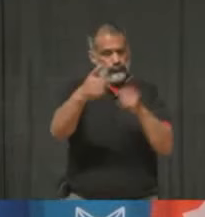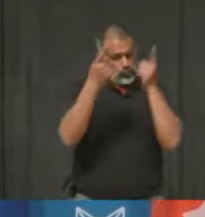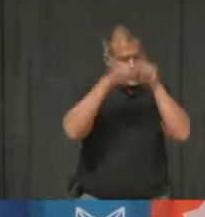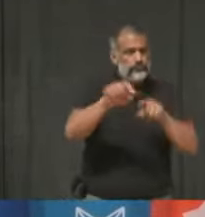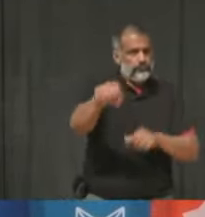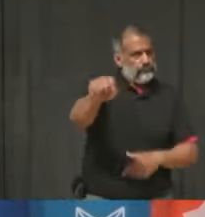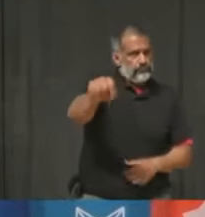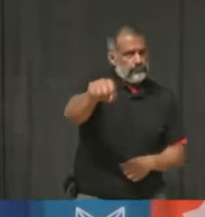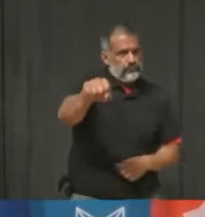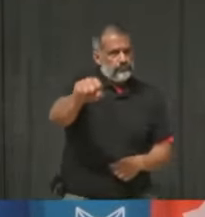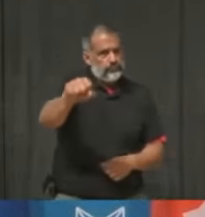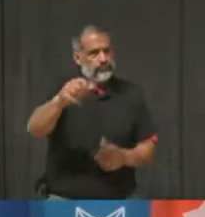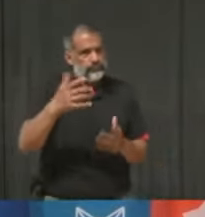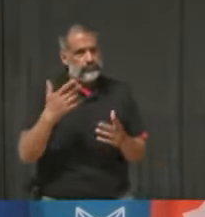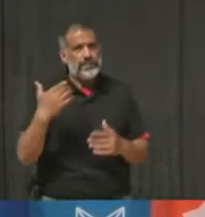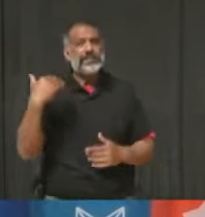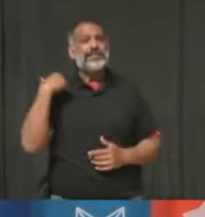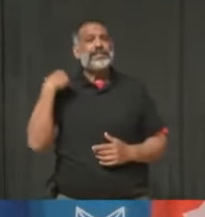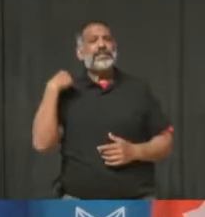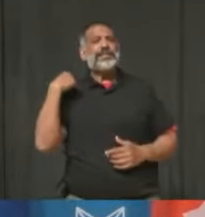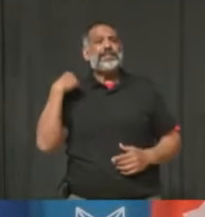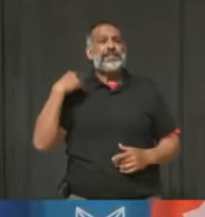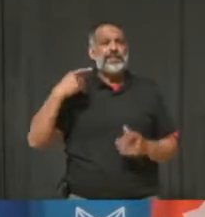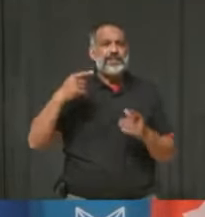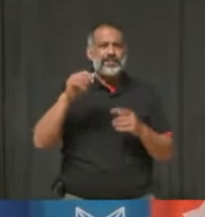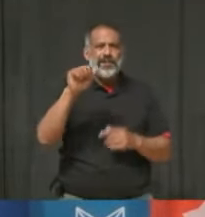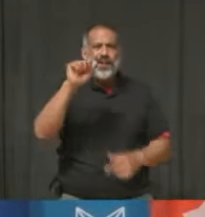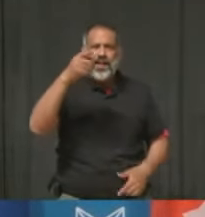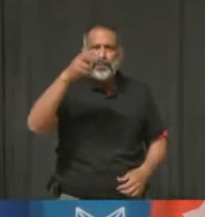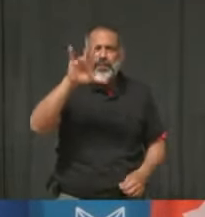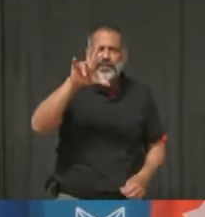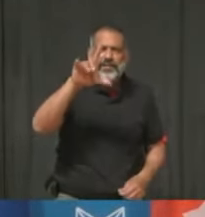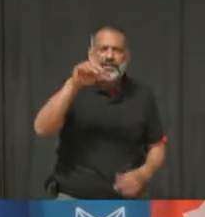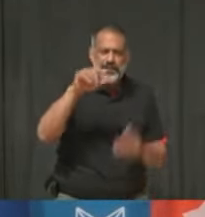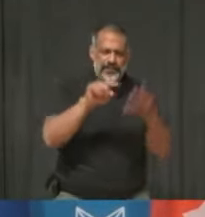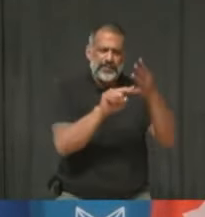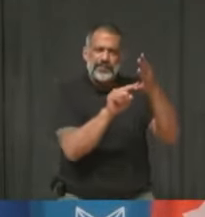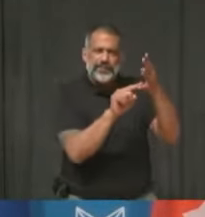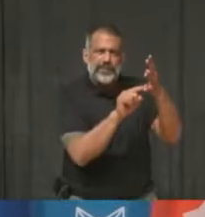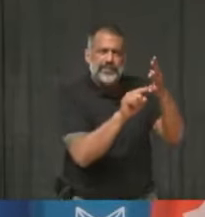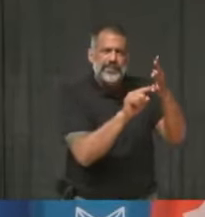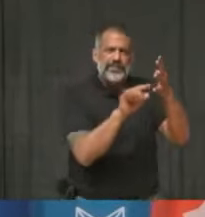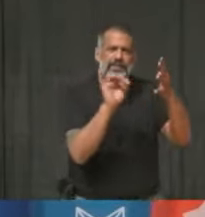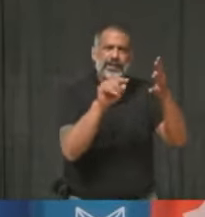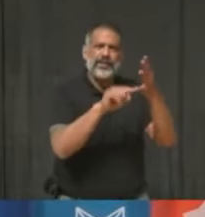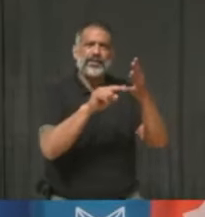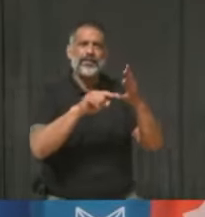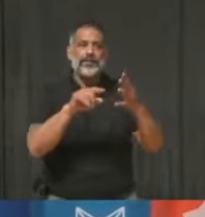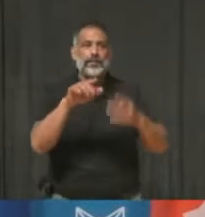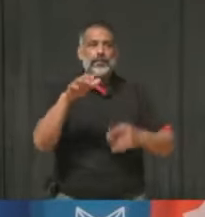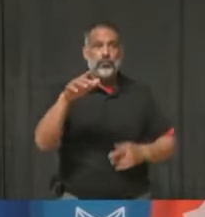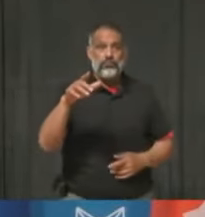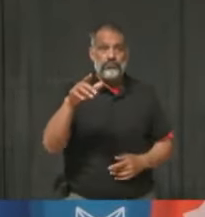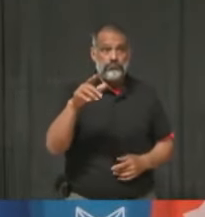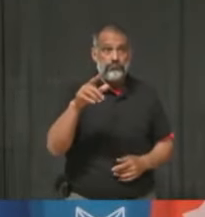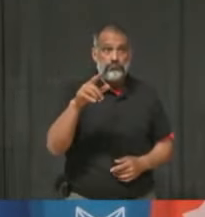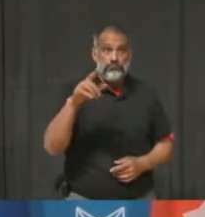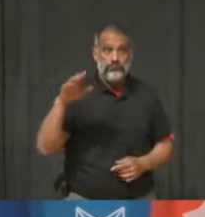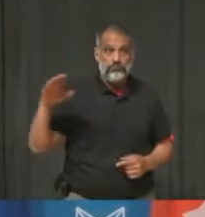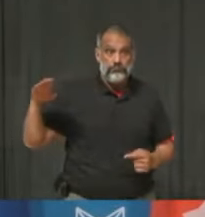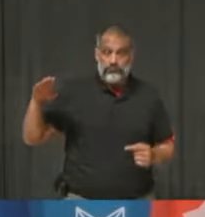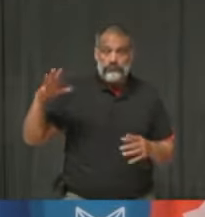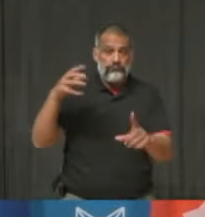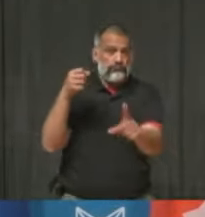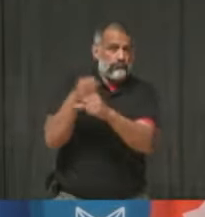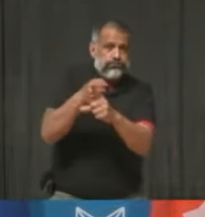well, actually in the back half of April, when we were seeing our third wave really come here in full